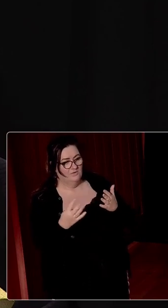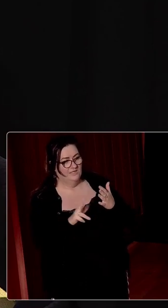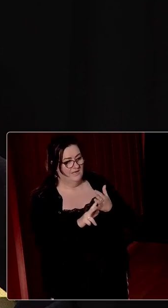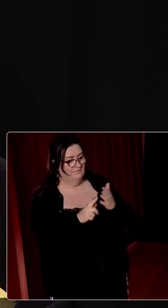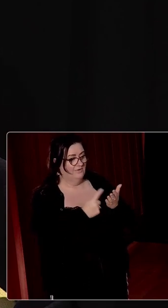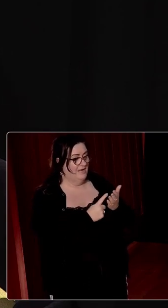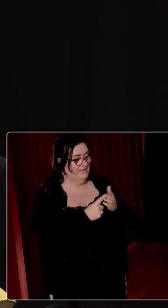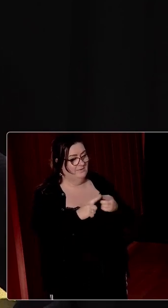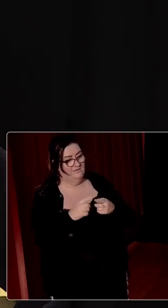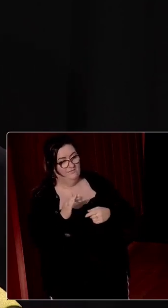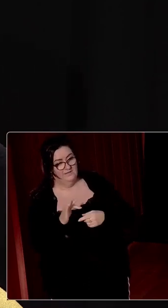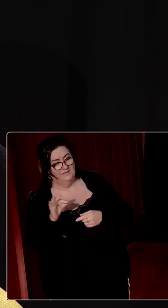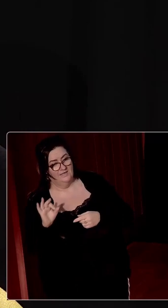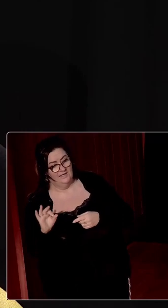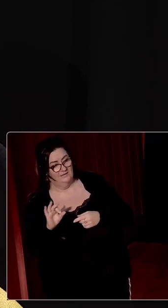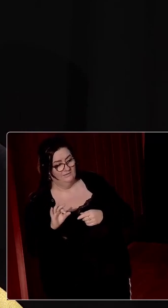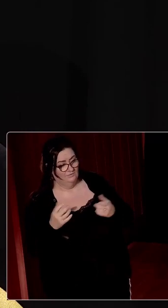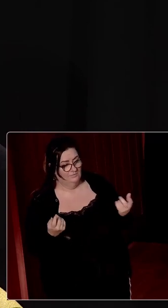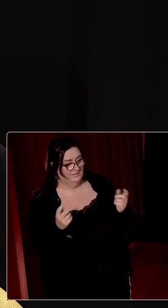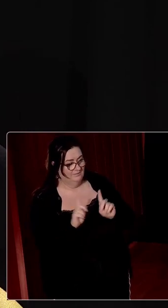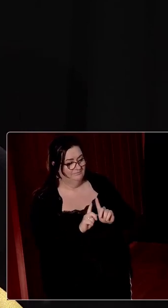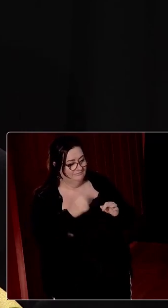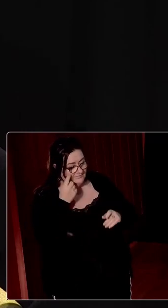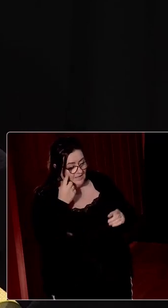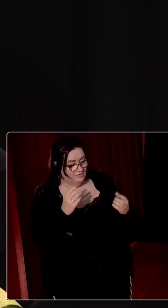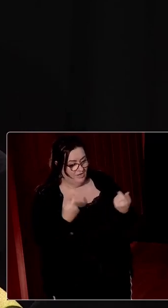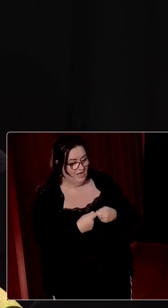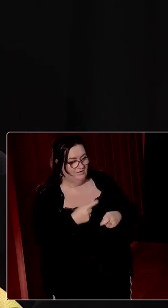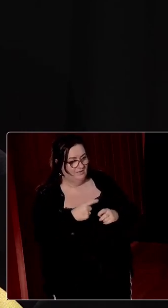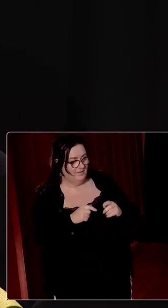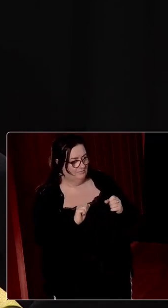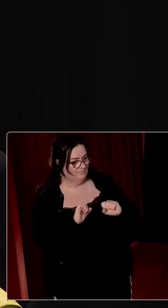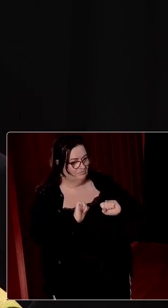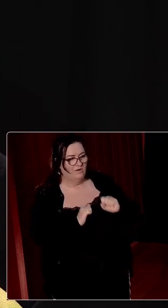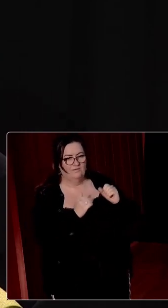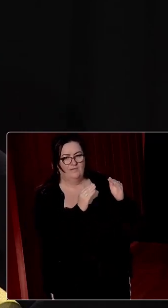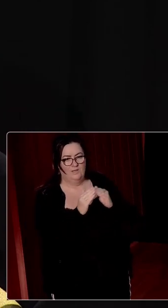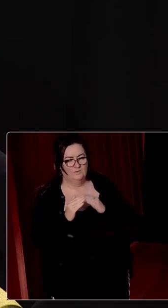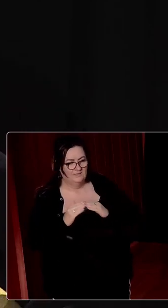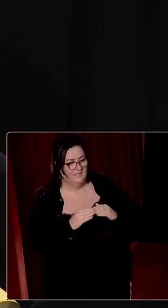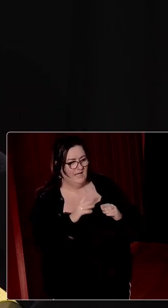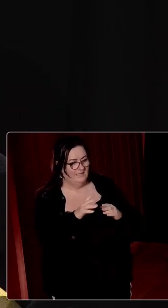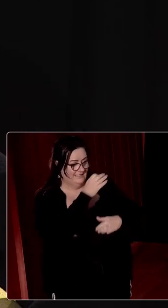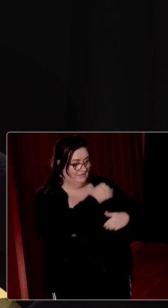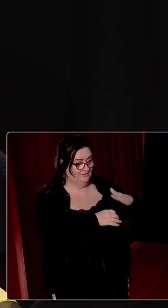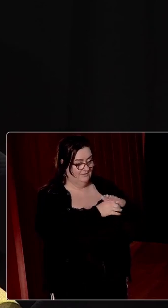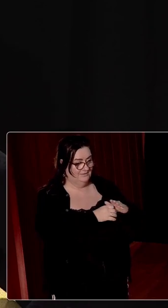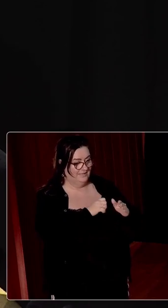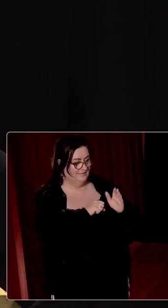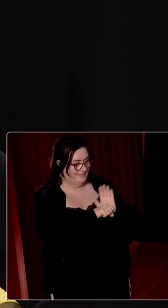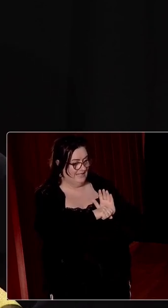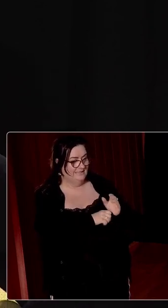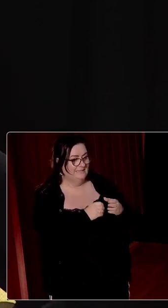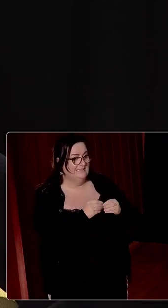for both Labour and Fine Gael to be sharing platforms in relation to the importance of a housing drive, and the state leading that